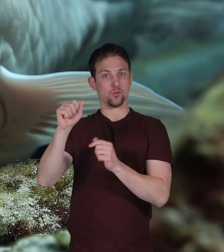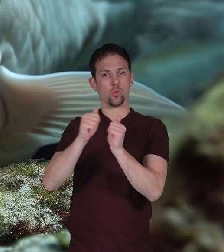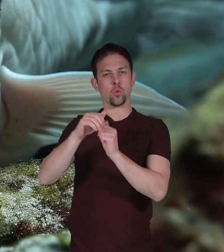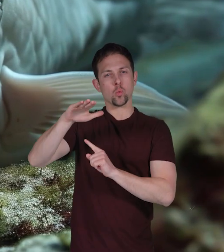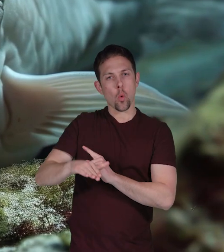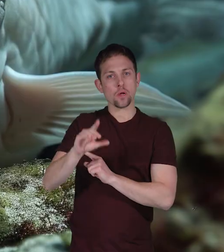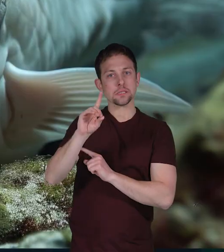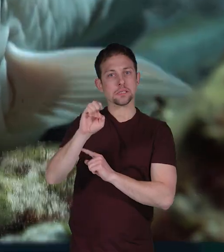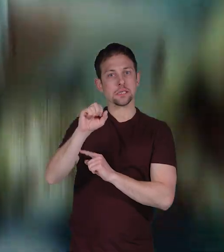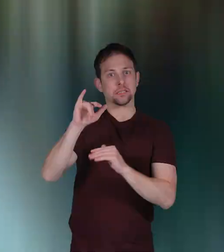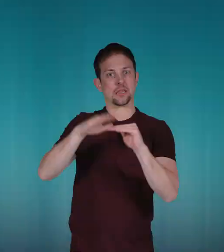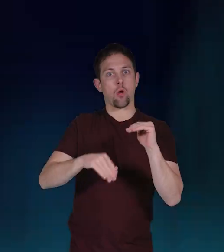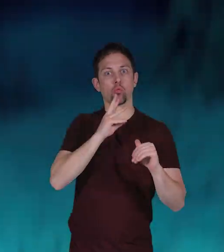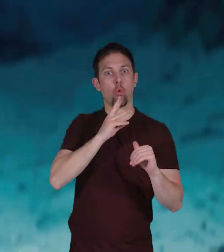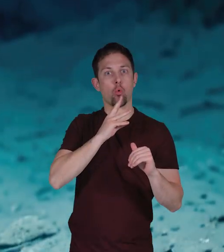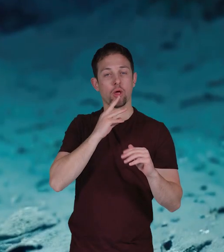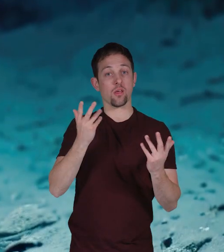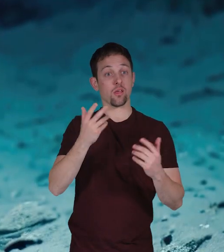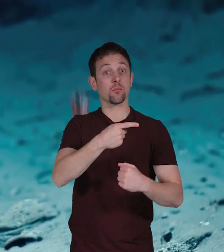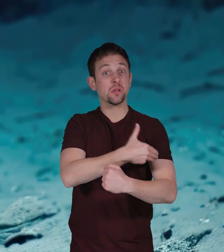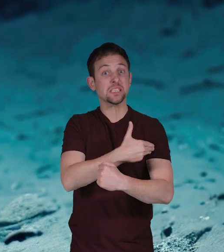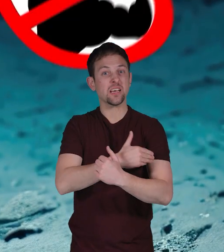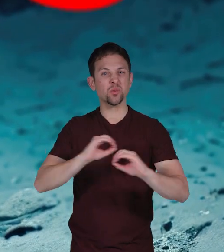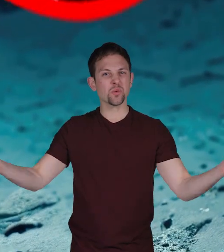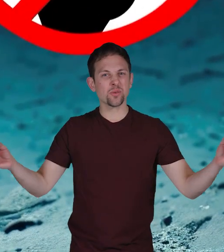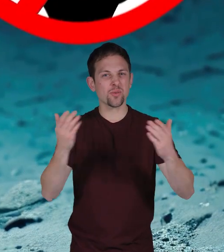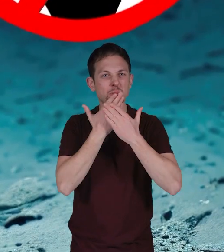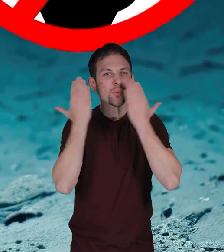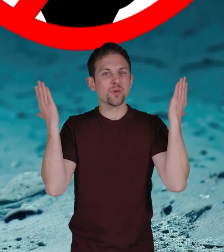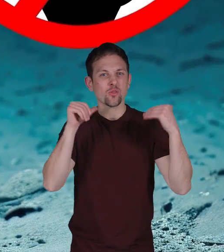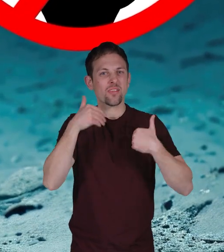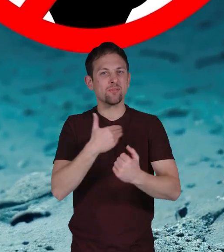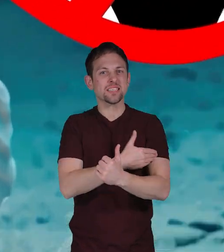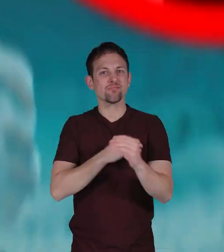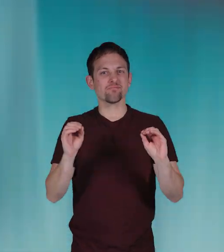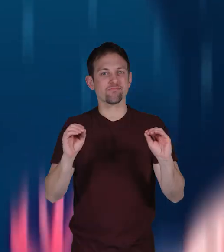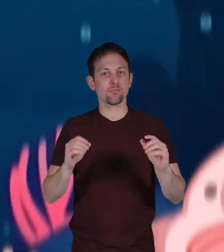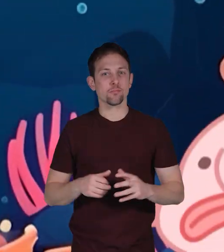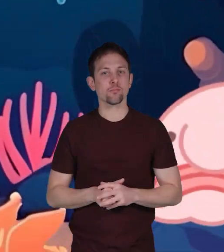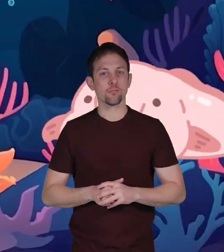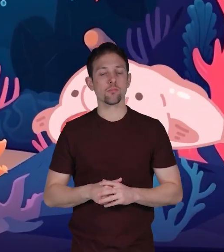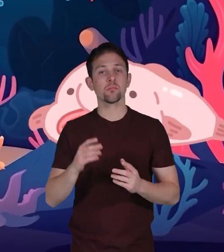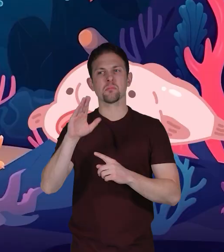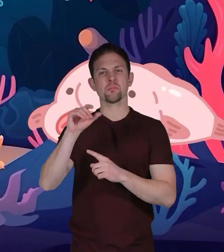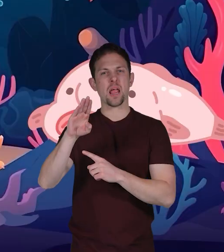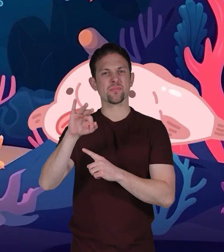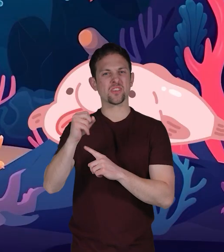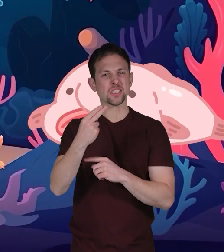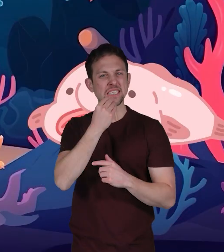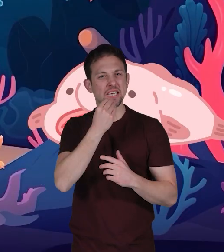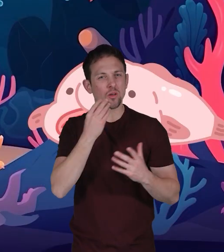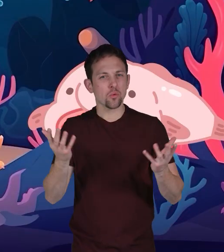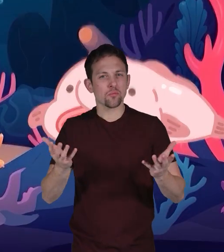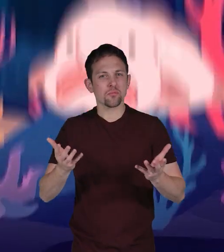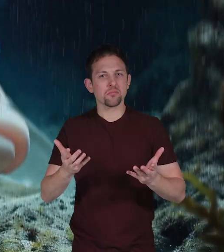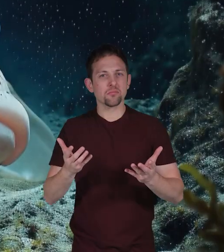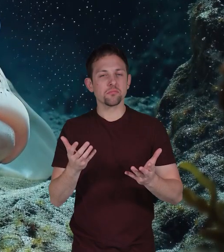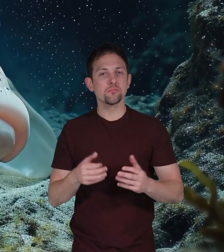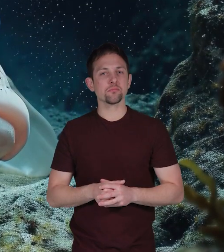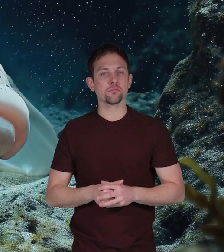a lower density than water the blobfish also lacks any muscle what do blobfish eat